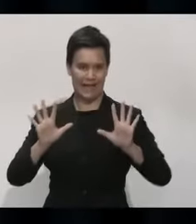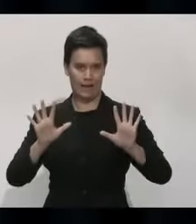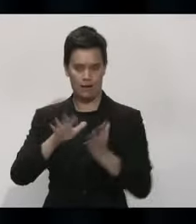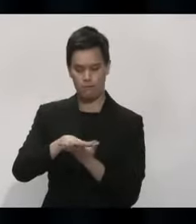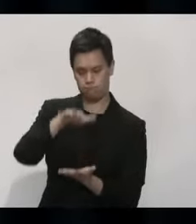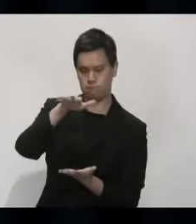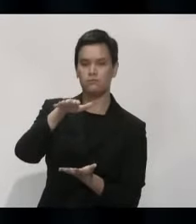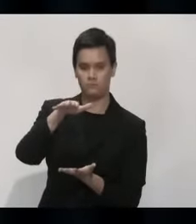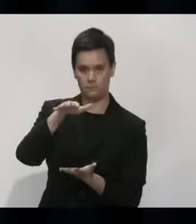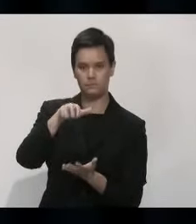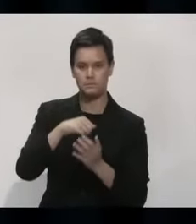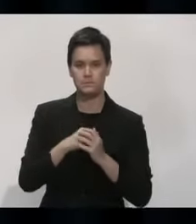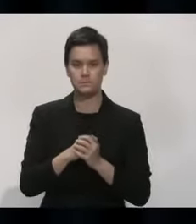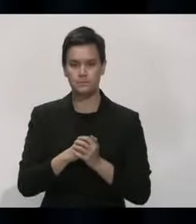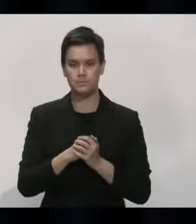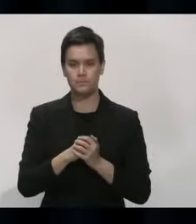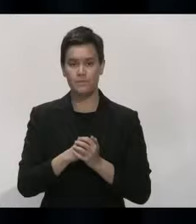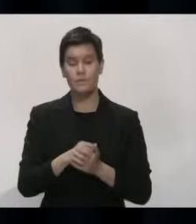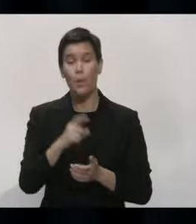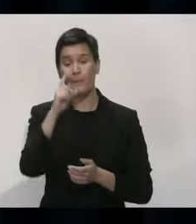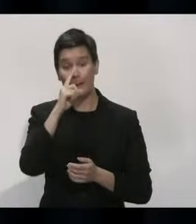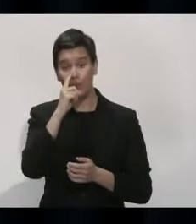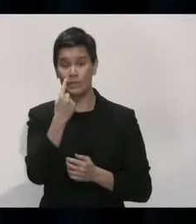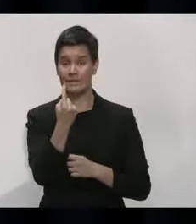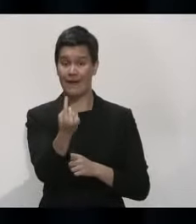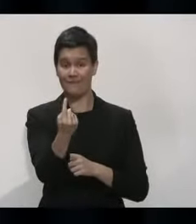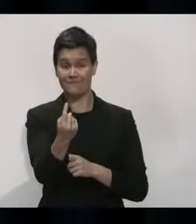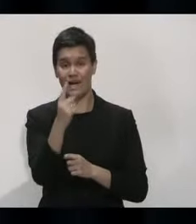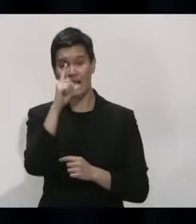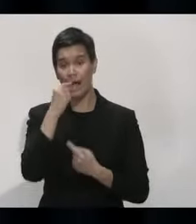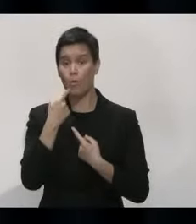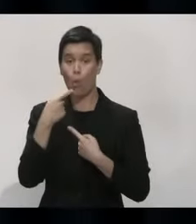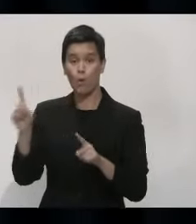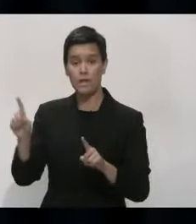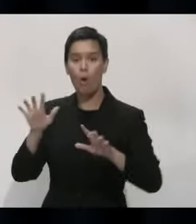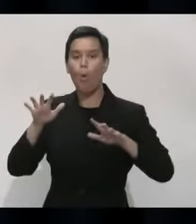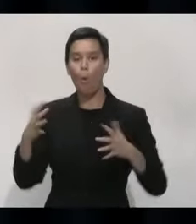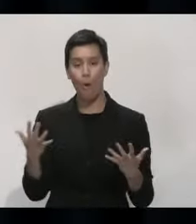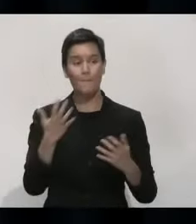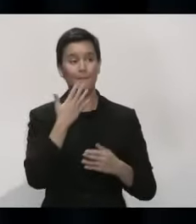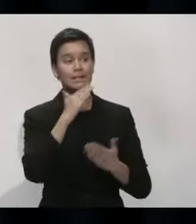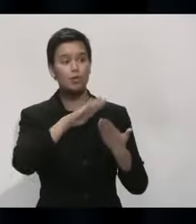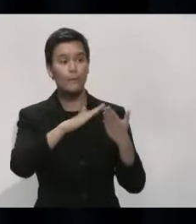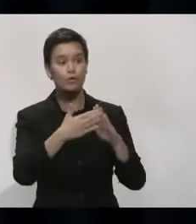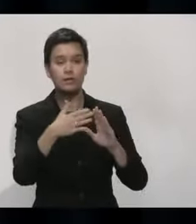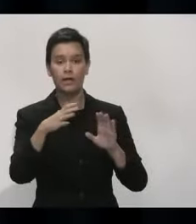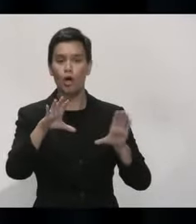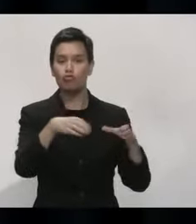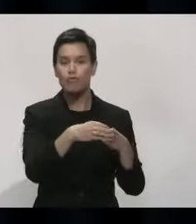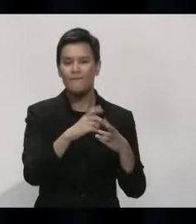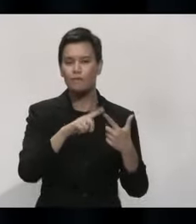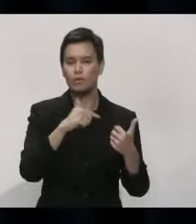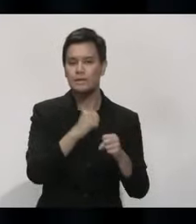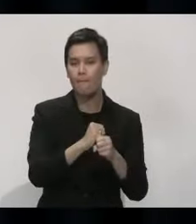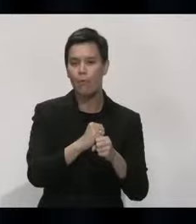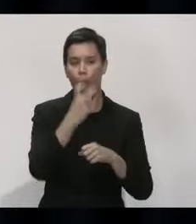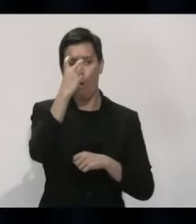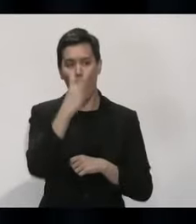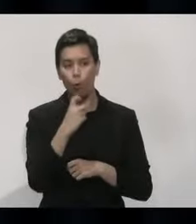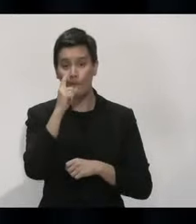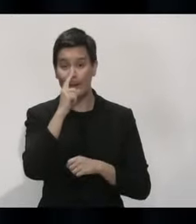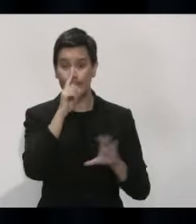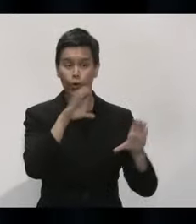order copies of these that they can distribute. So particularly senior citizens groups, those in other parts of the community where